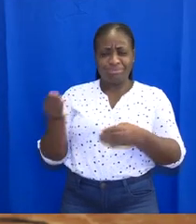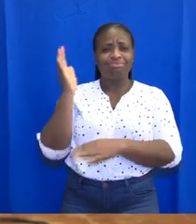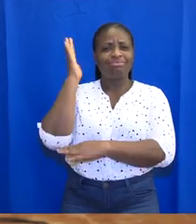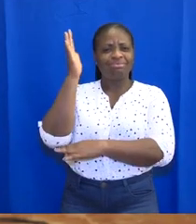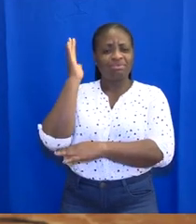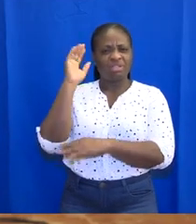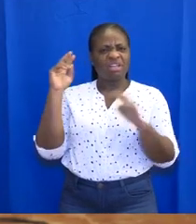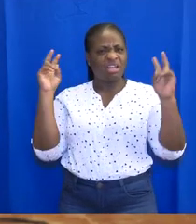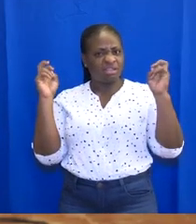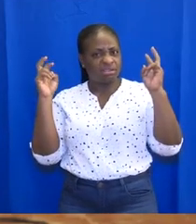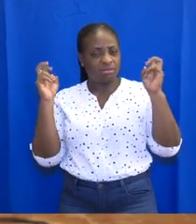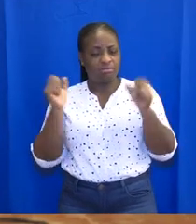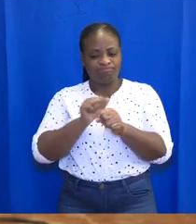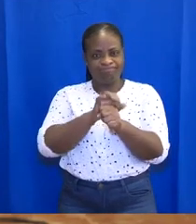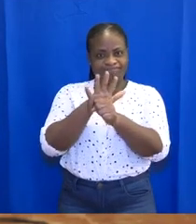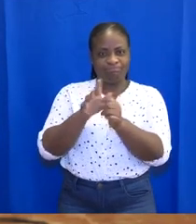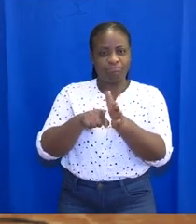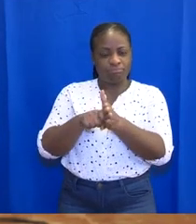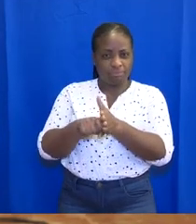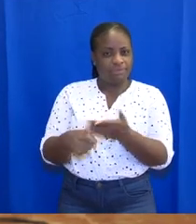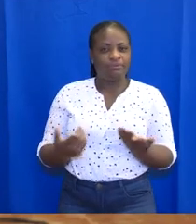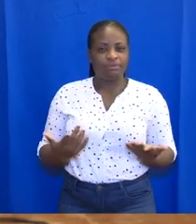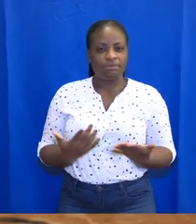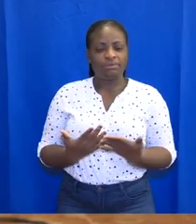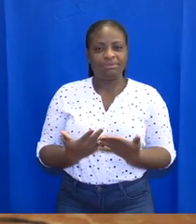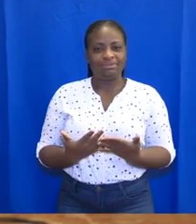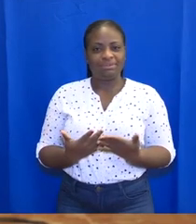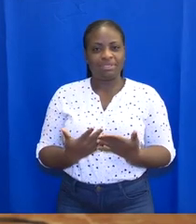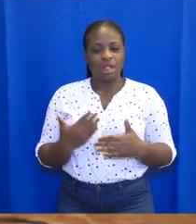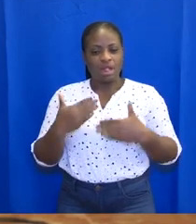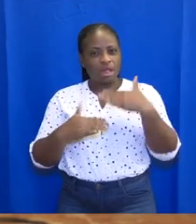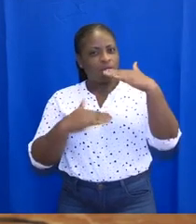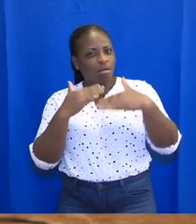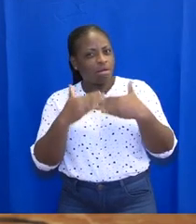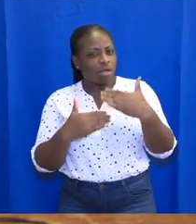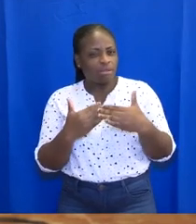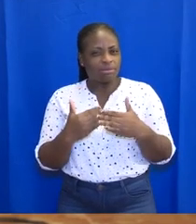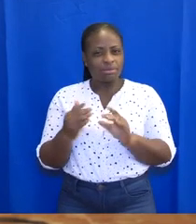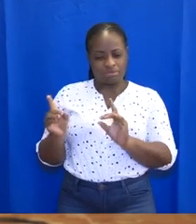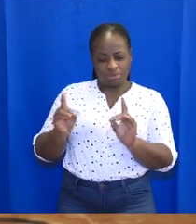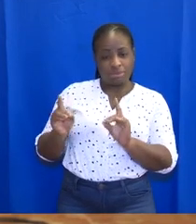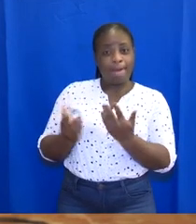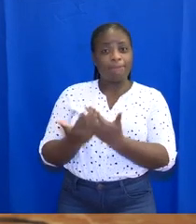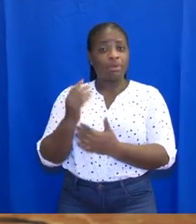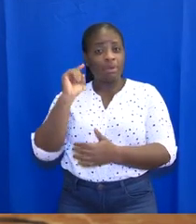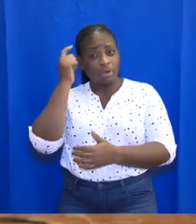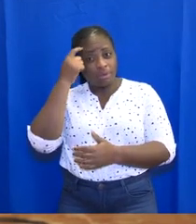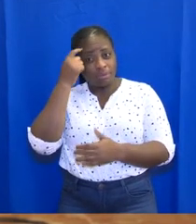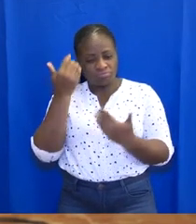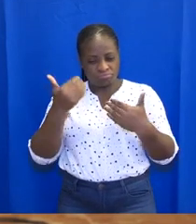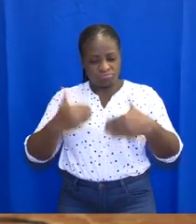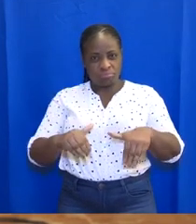about the issue of COVID-19, the steps being taken by government to eliminate it,